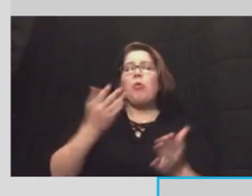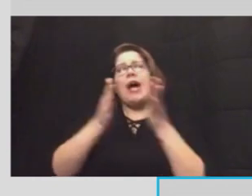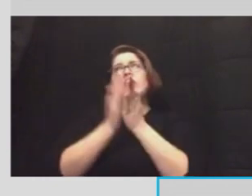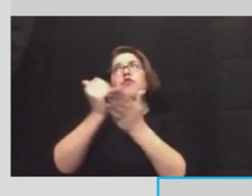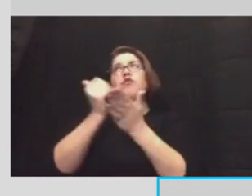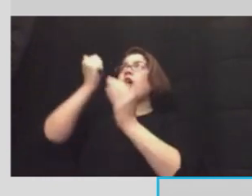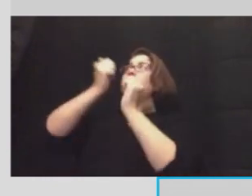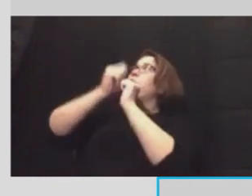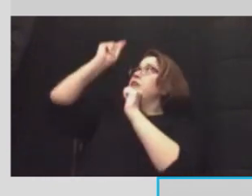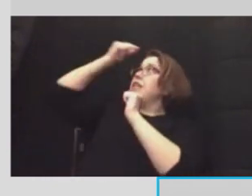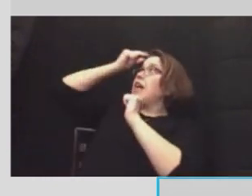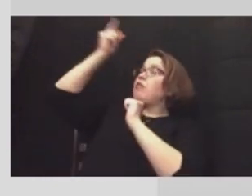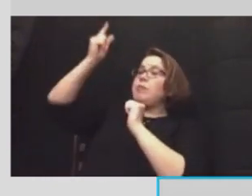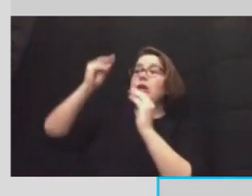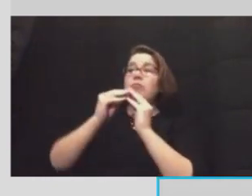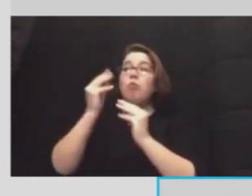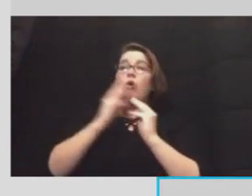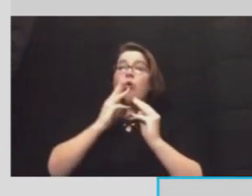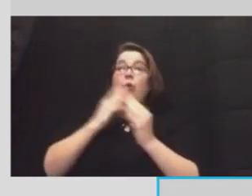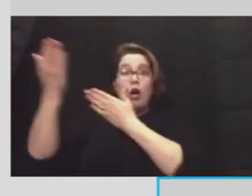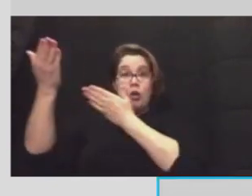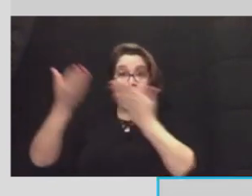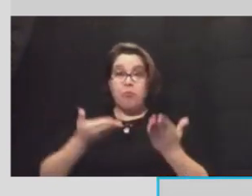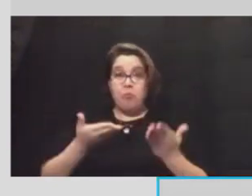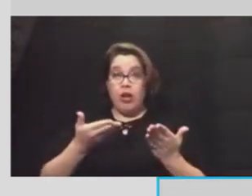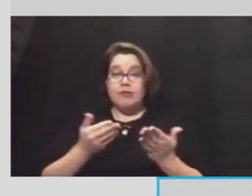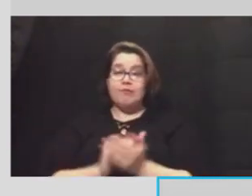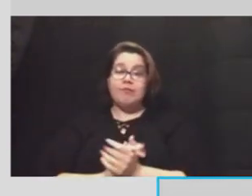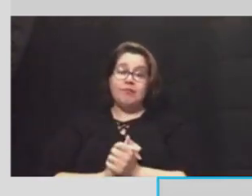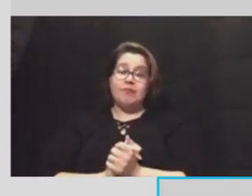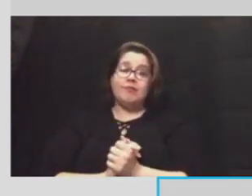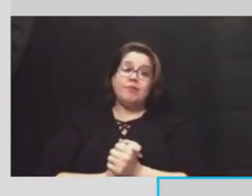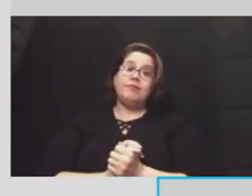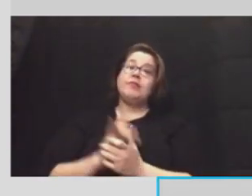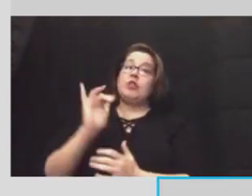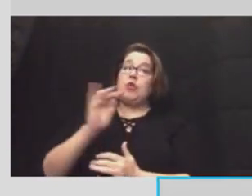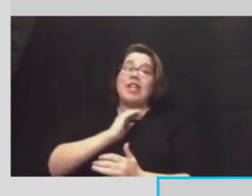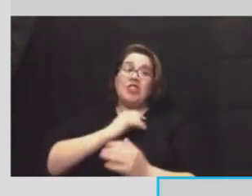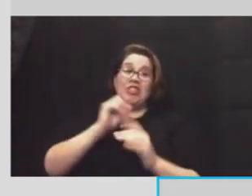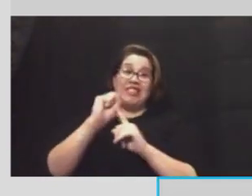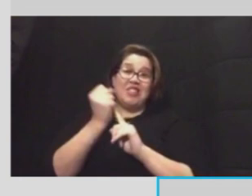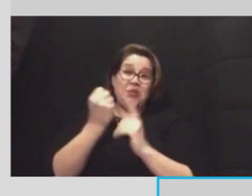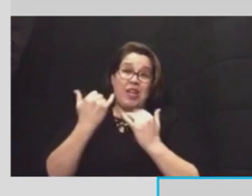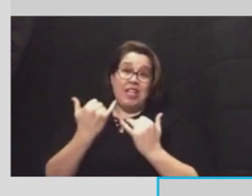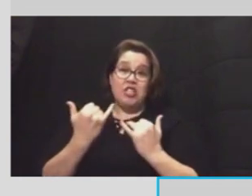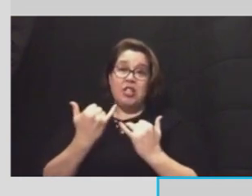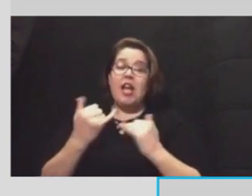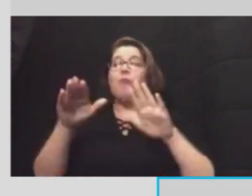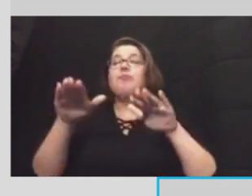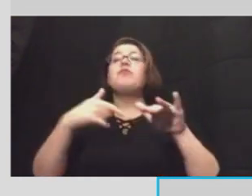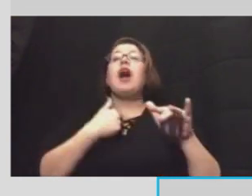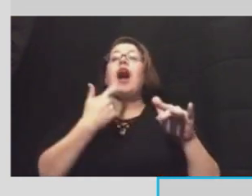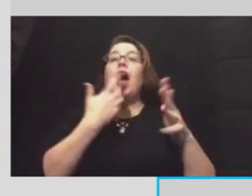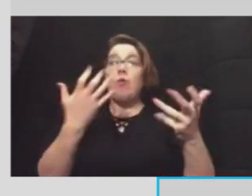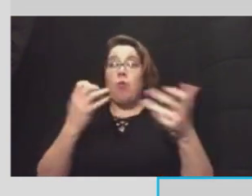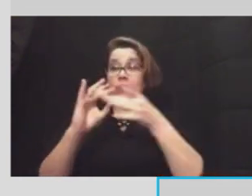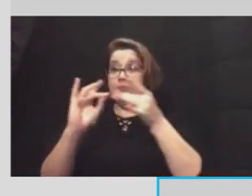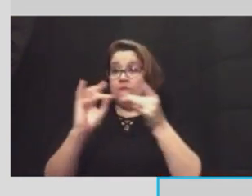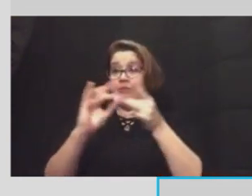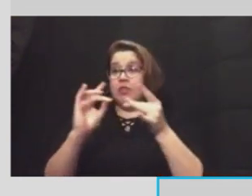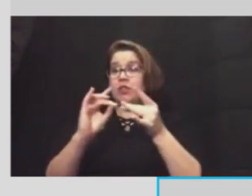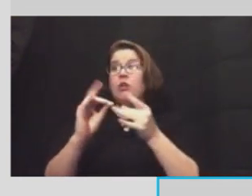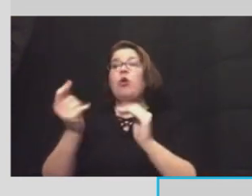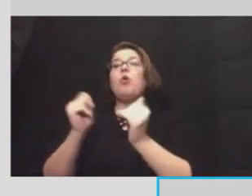and from others to get more water in here and from the private sector. That's where we stand now. Now, we did pass, I want to mention, a gouging